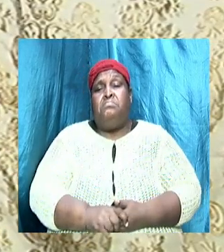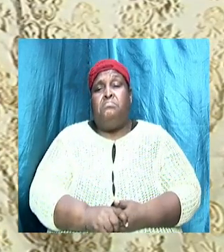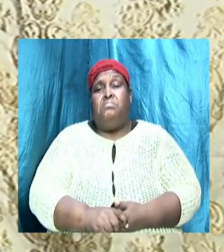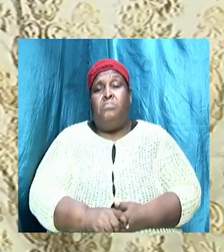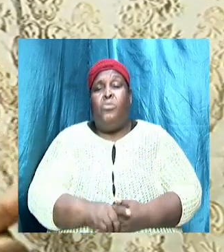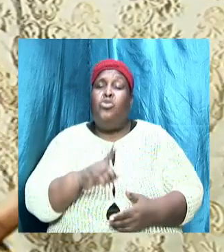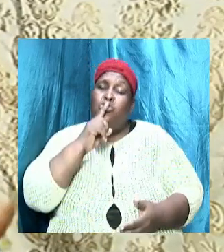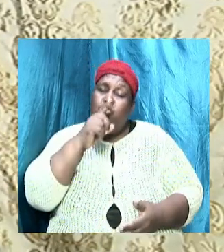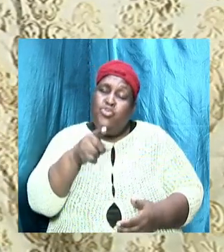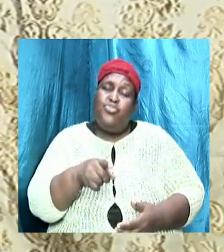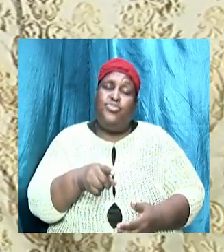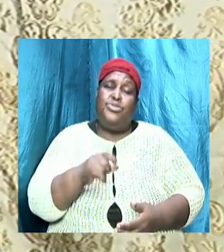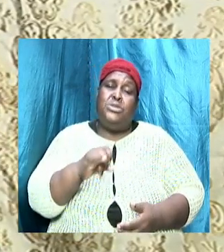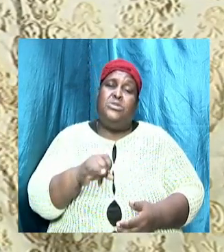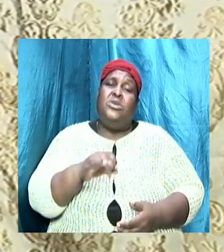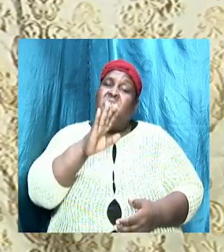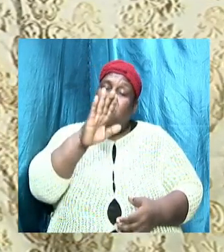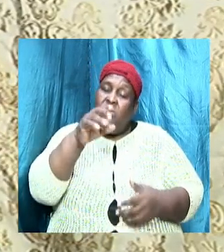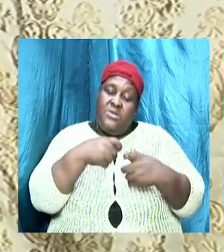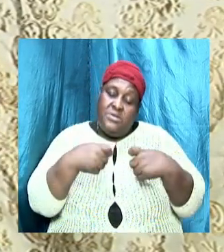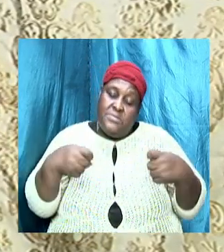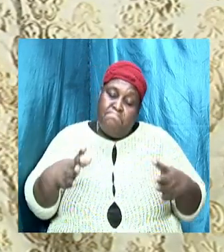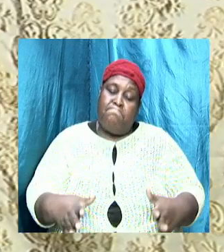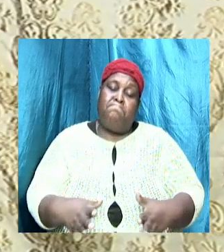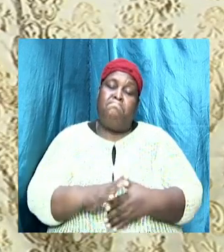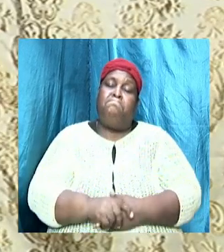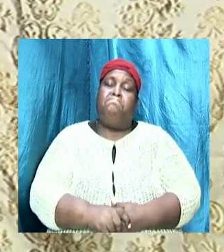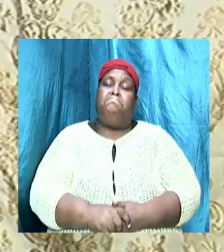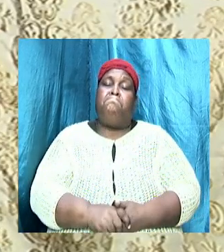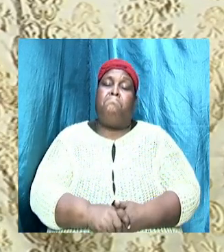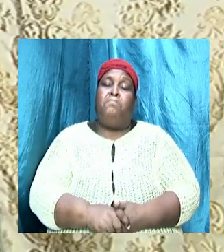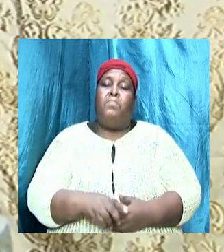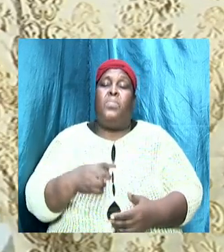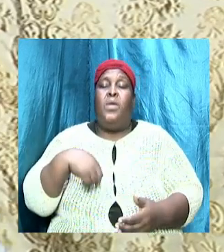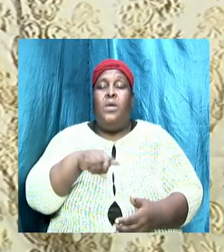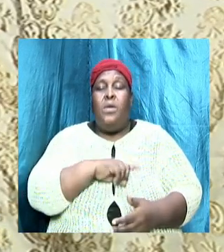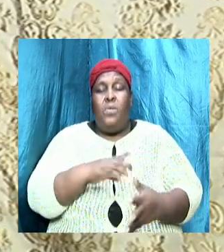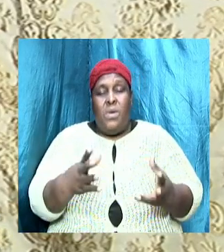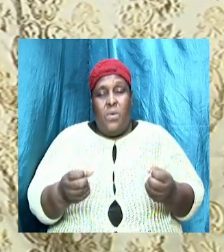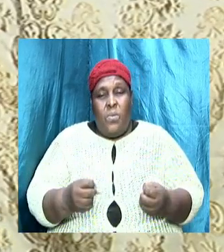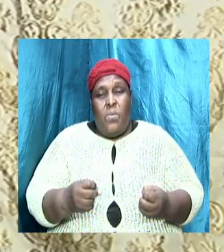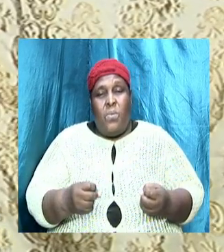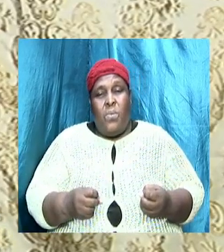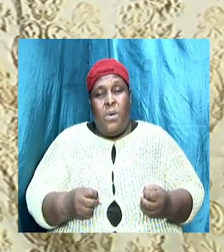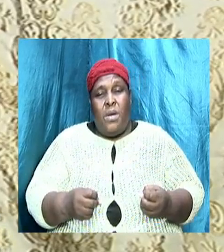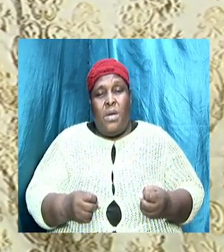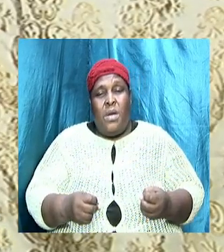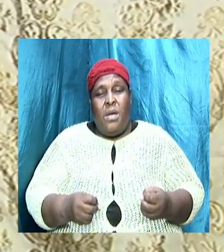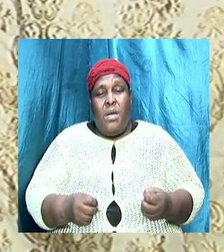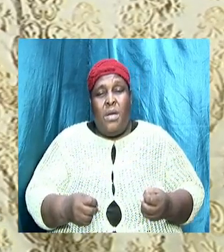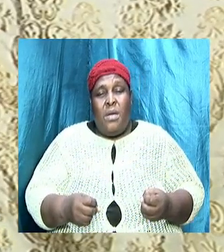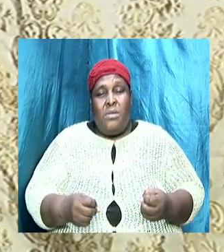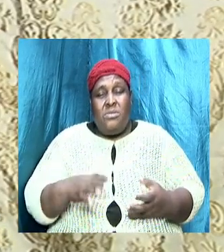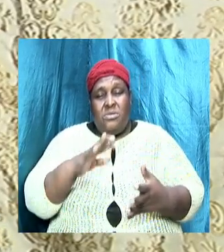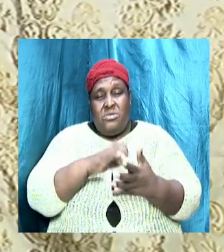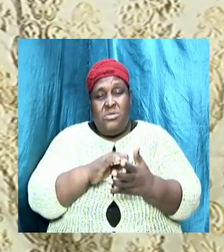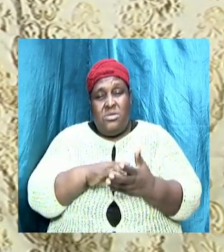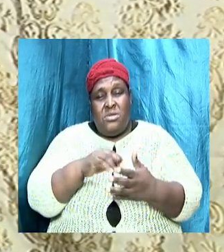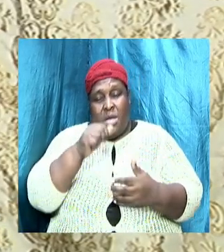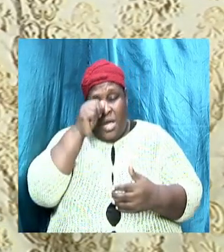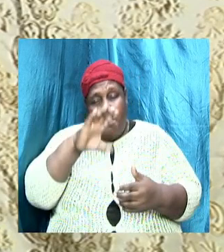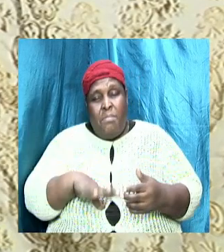but the fact of the matter is that they are sinners and we want to look at the aspect of a man being a sinner